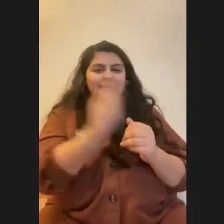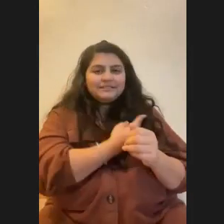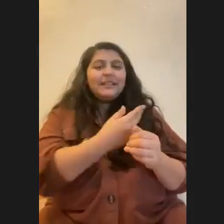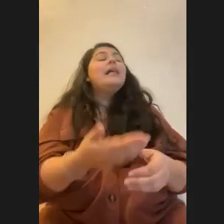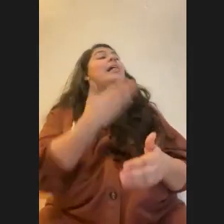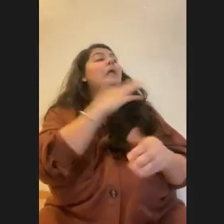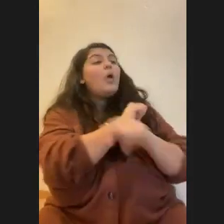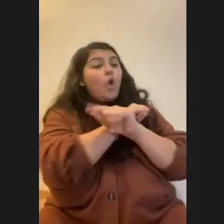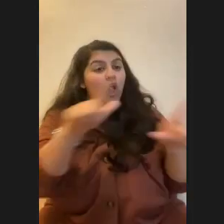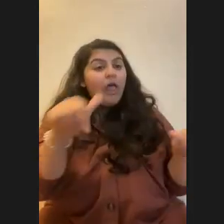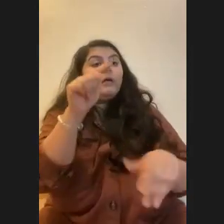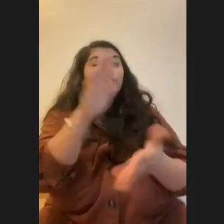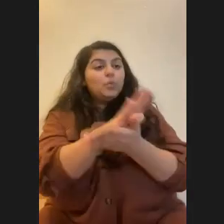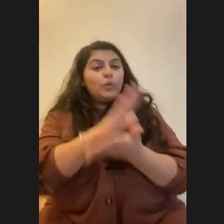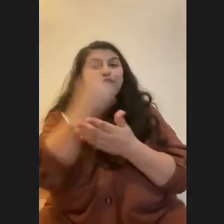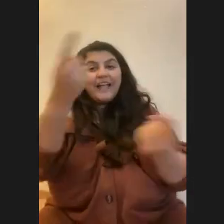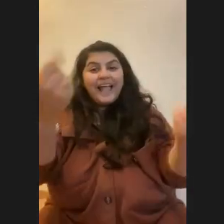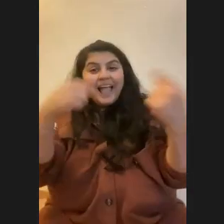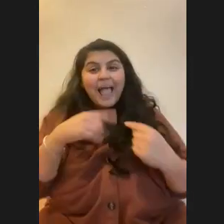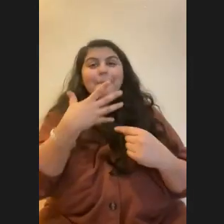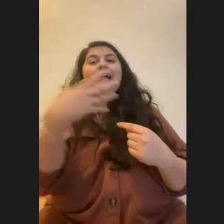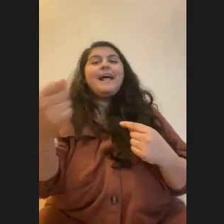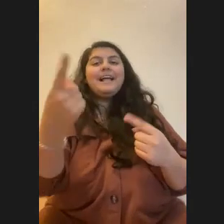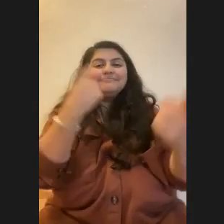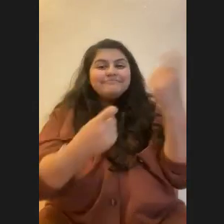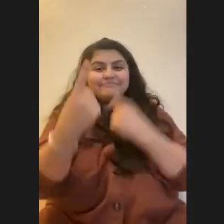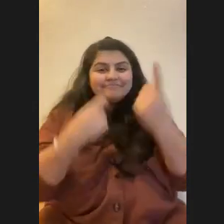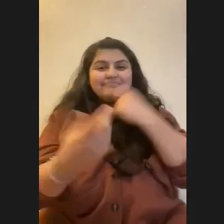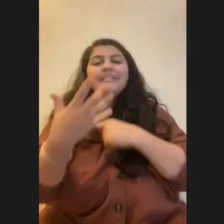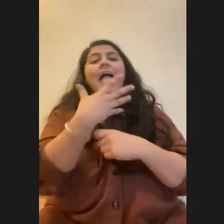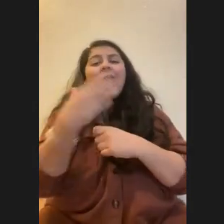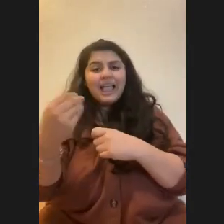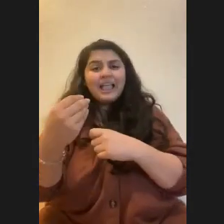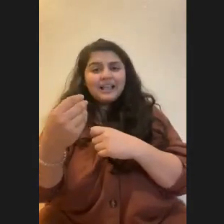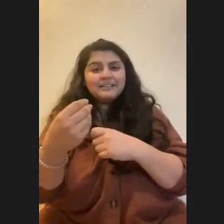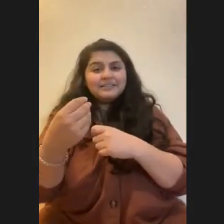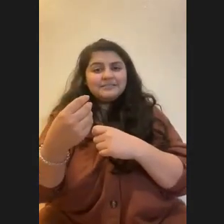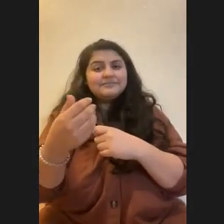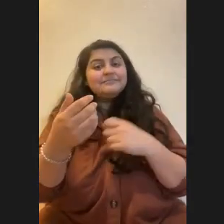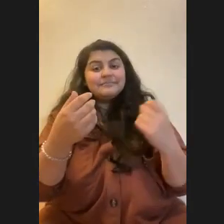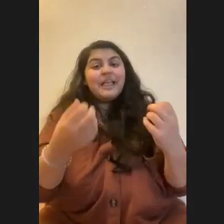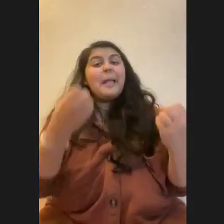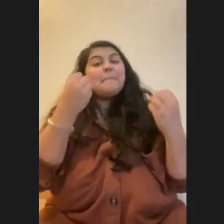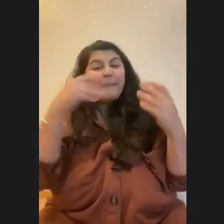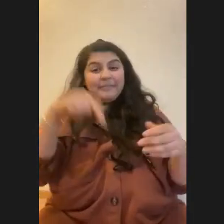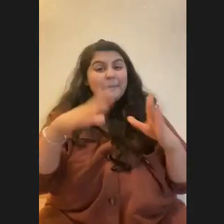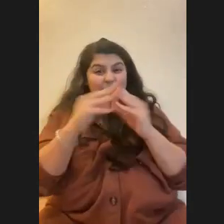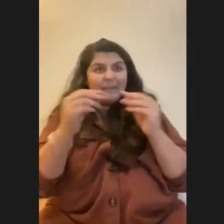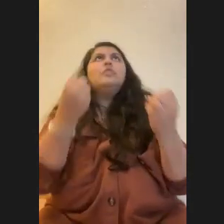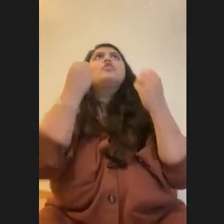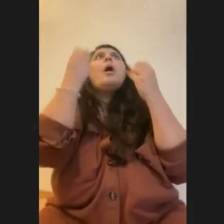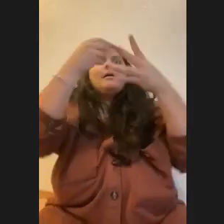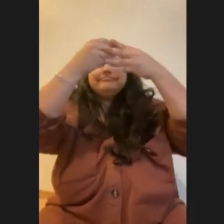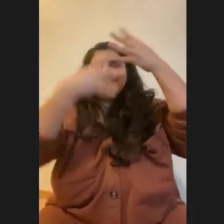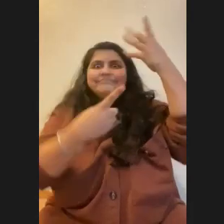at school for, for coming and asking your questions. Um, much like many of these sessions, we had so many questions. We tried